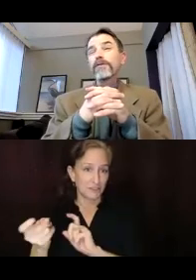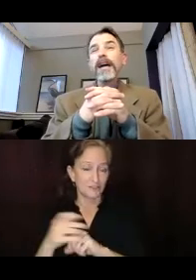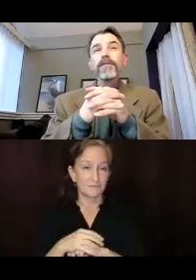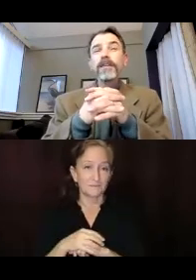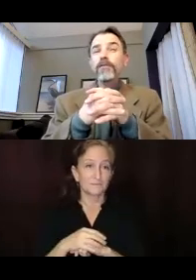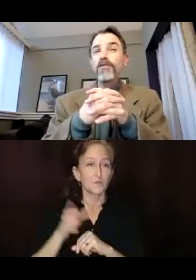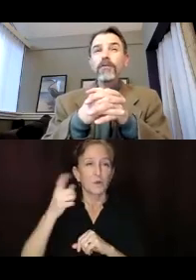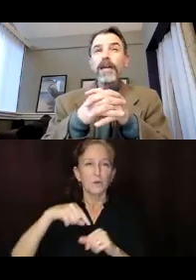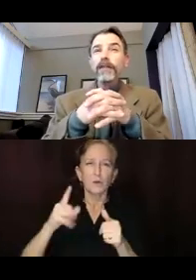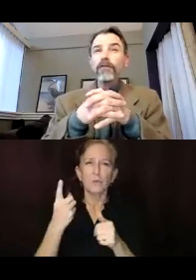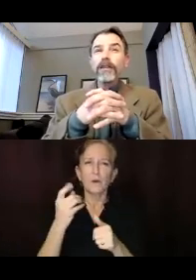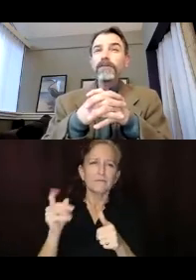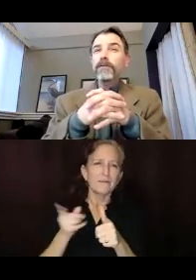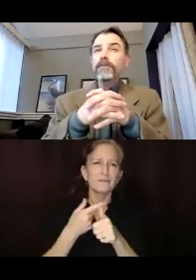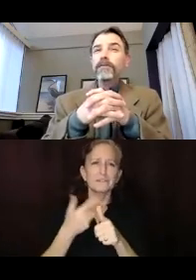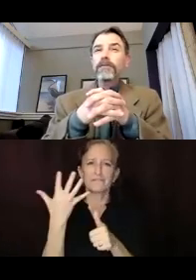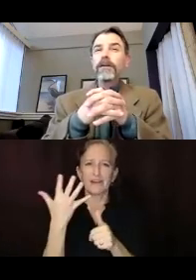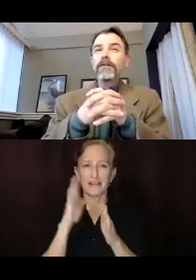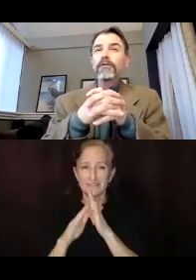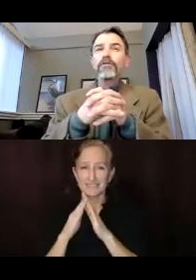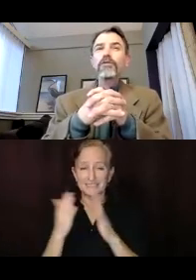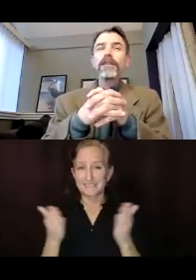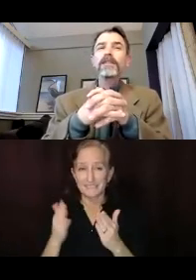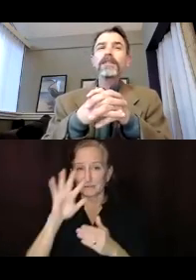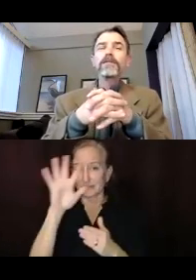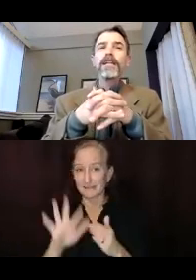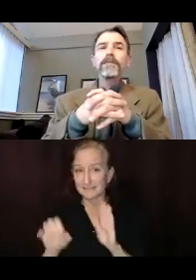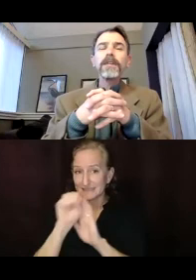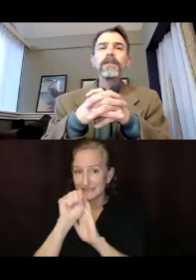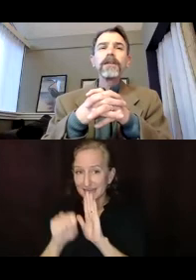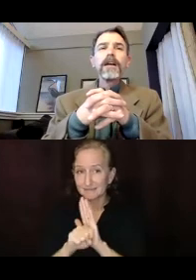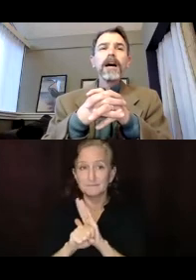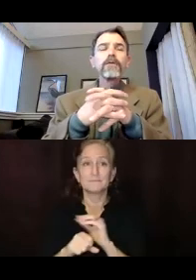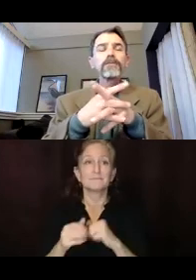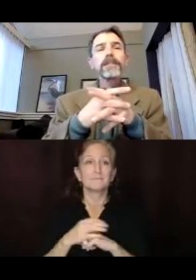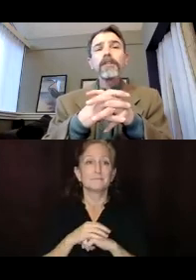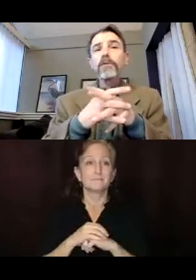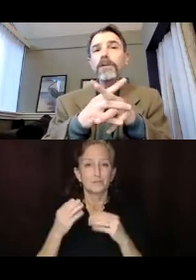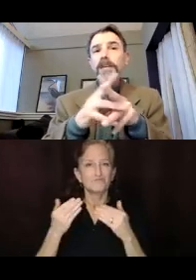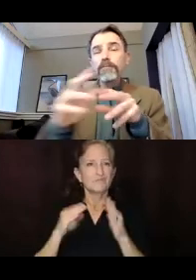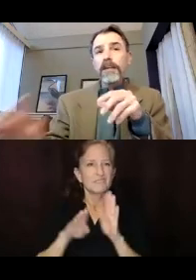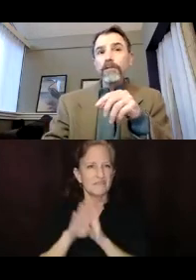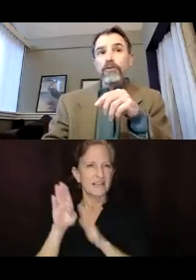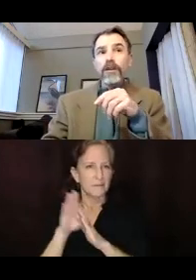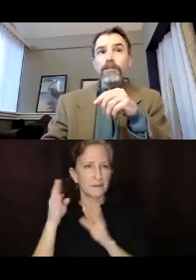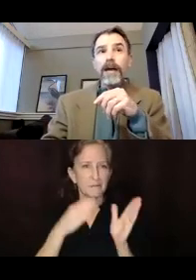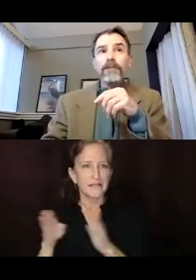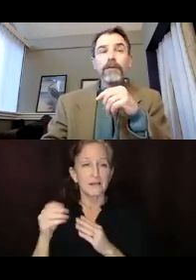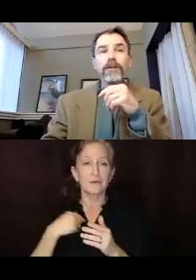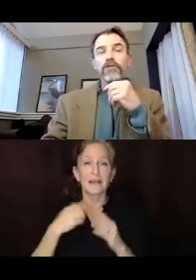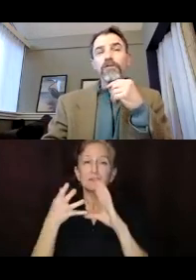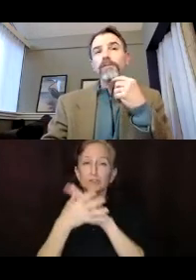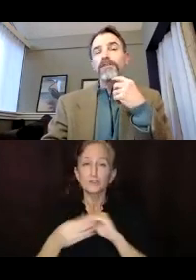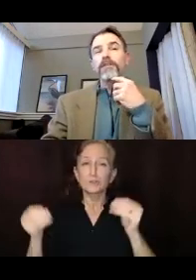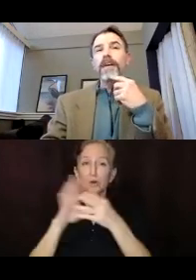first five cities or so in California, if not the, the first two, think, to develop this. Uh, we put together a really comprehensive story map that